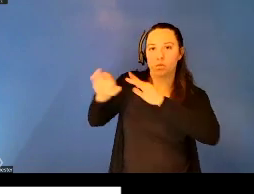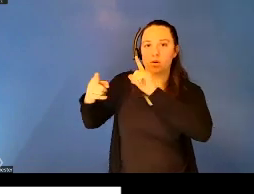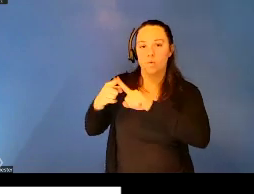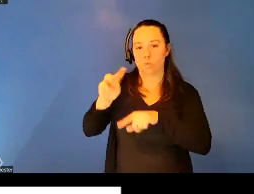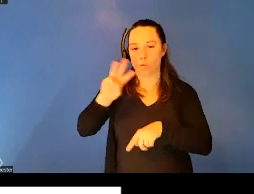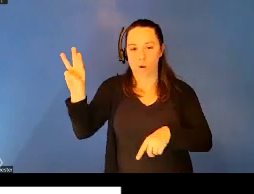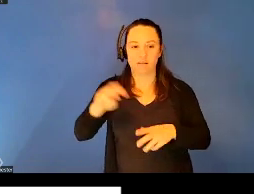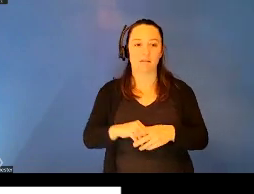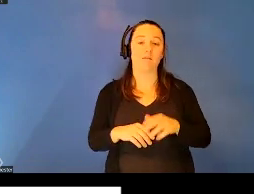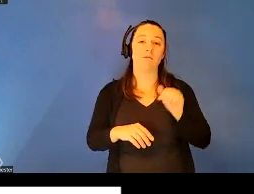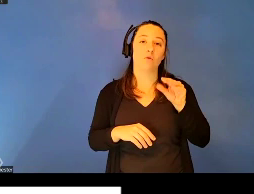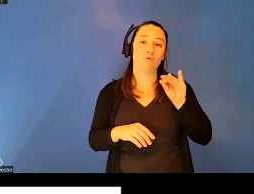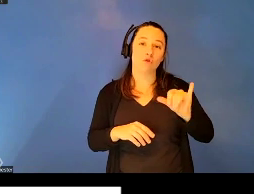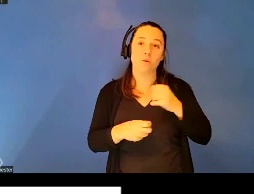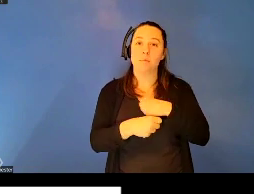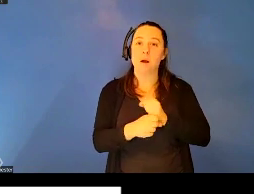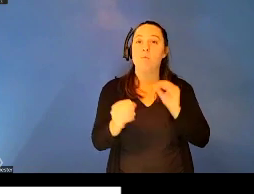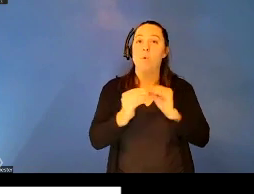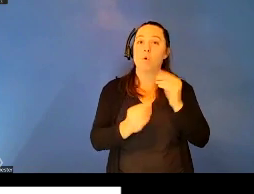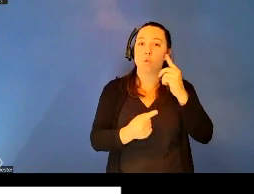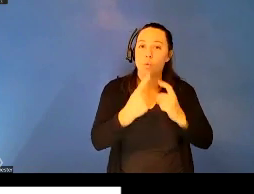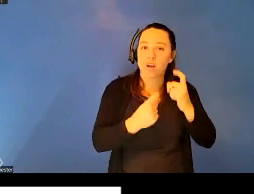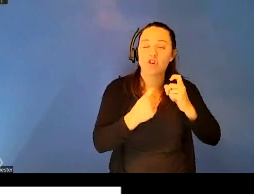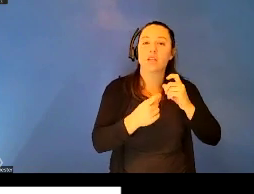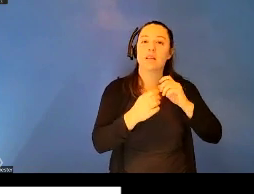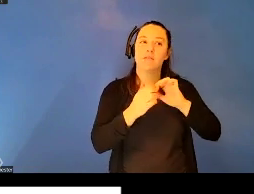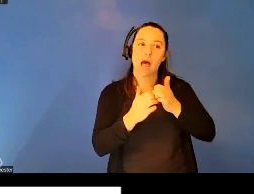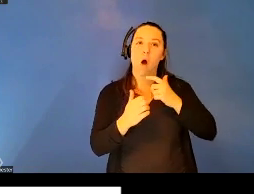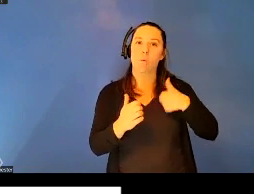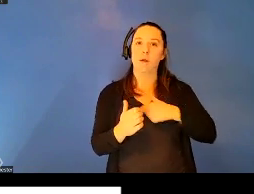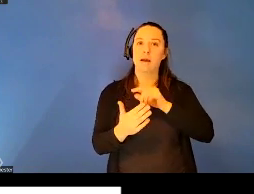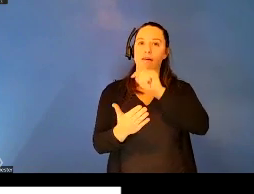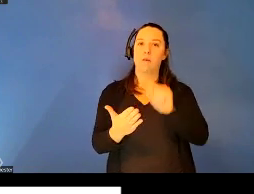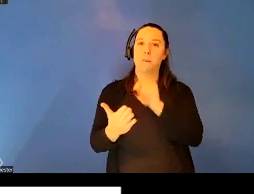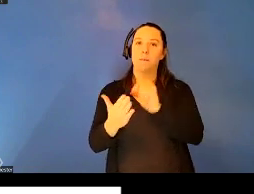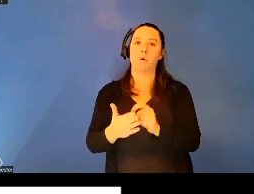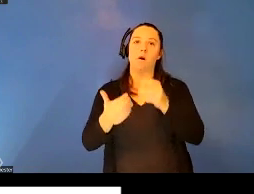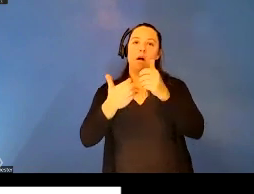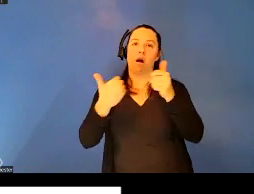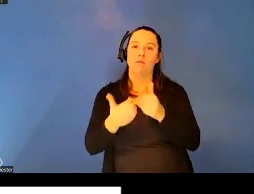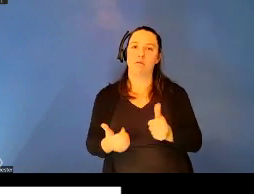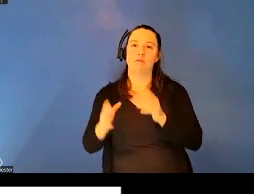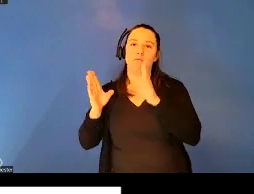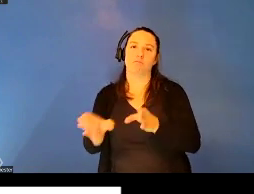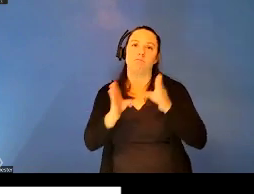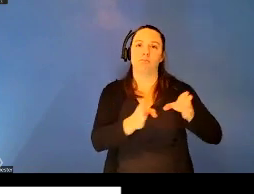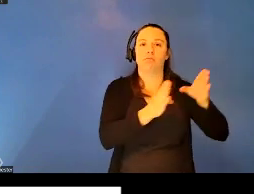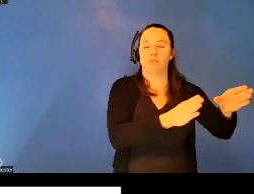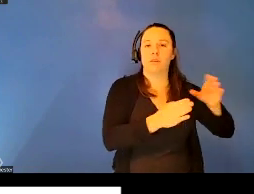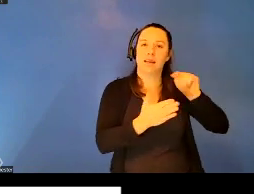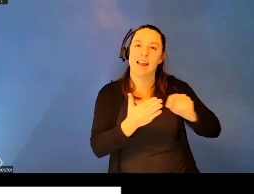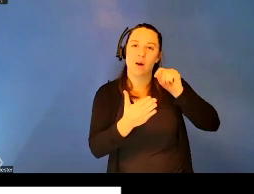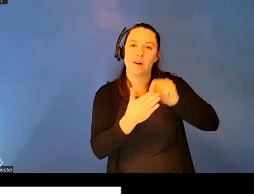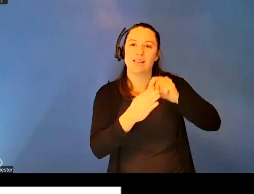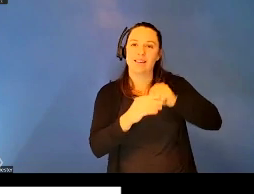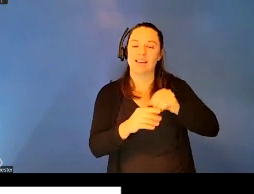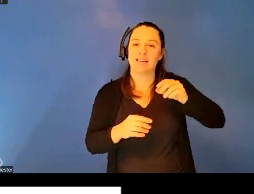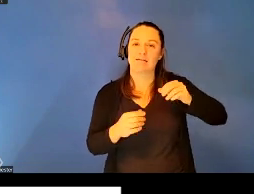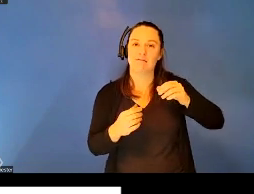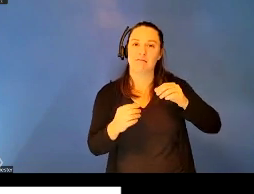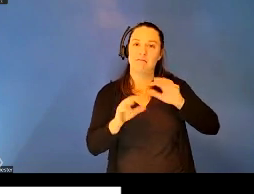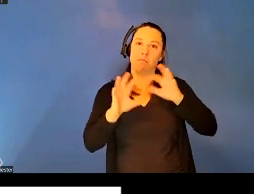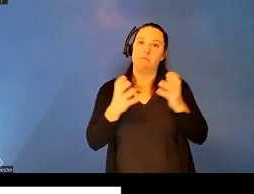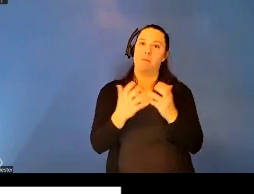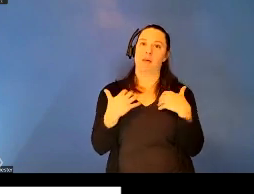of the ways in which we casually periodize areas in international health. The end of formal systems of colonialism and remote sovereignty